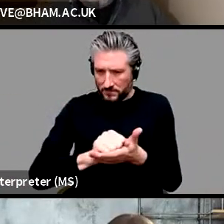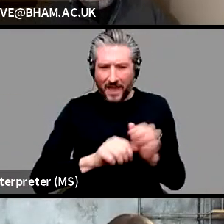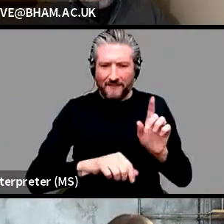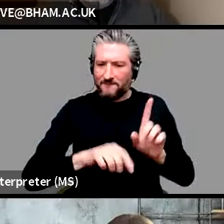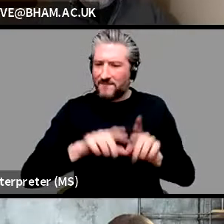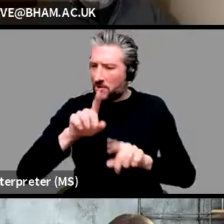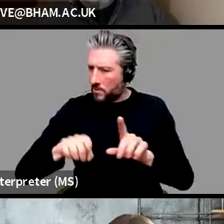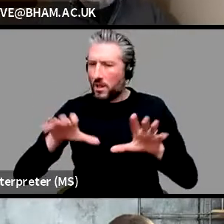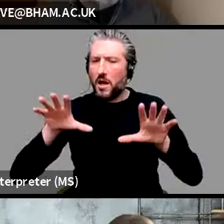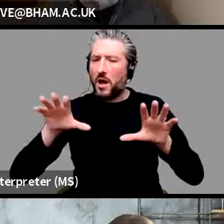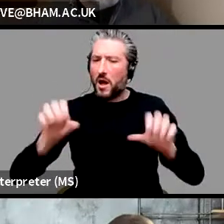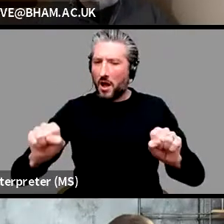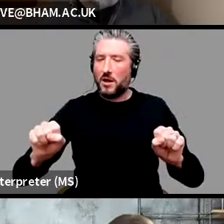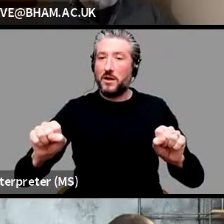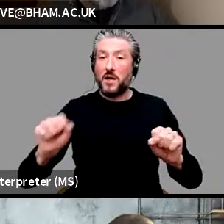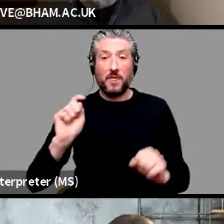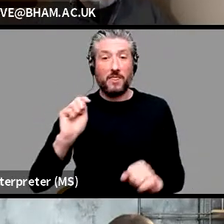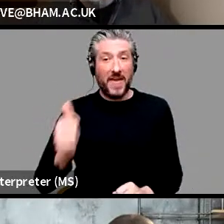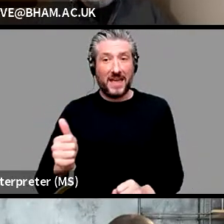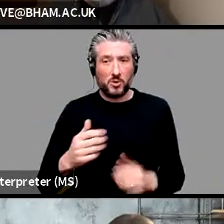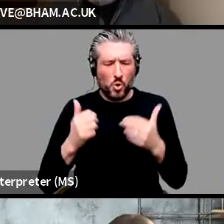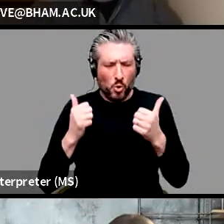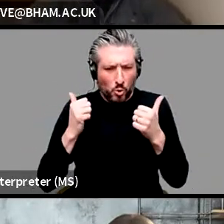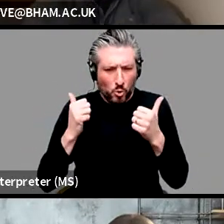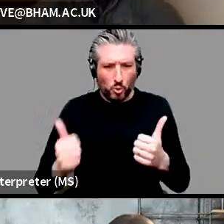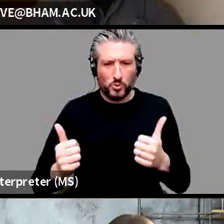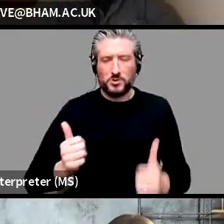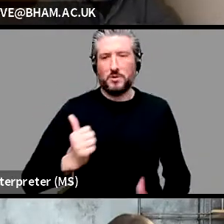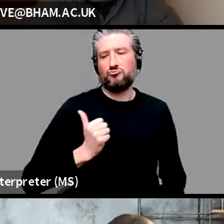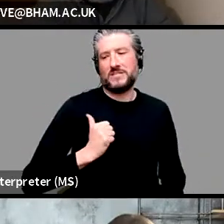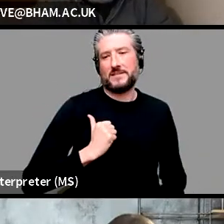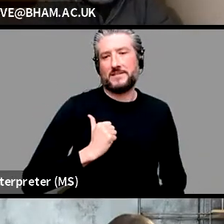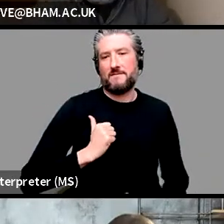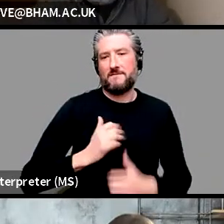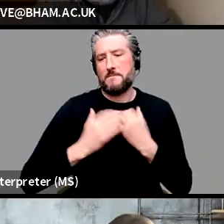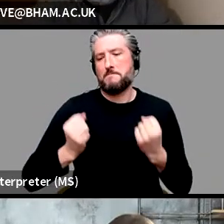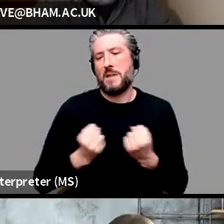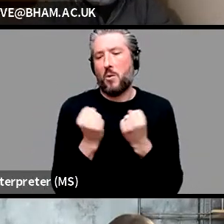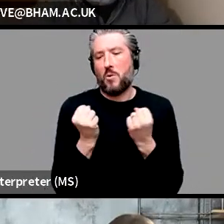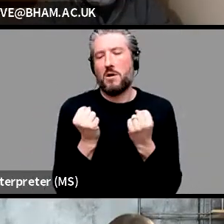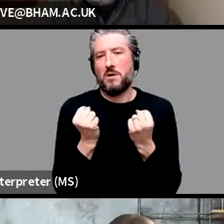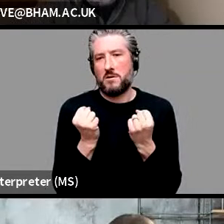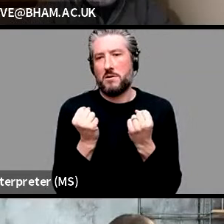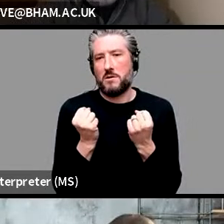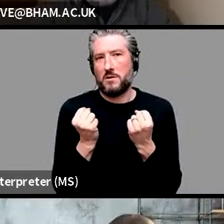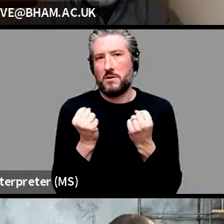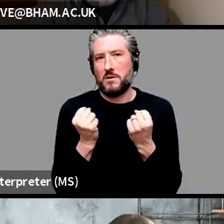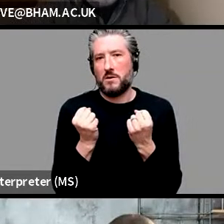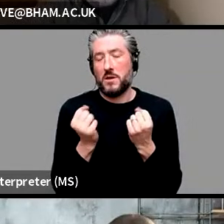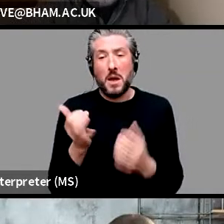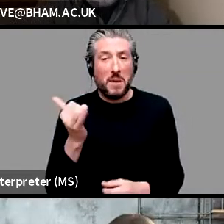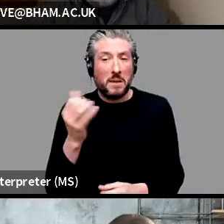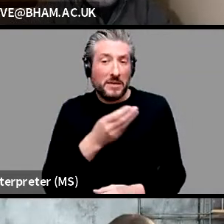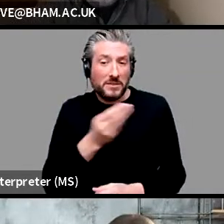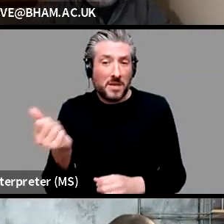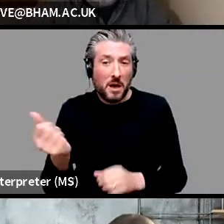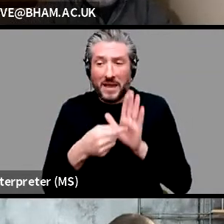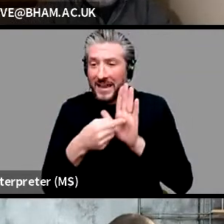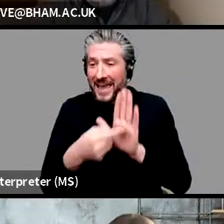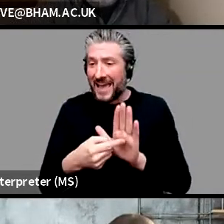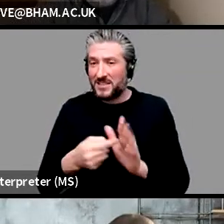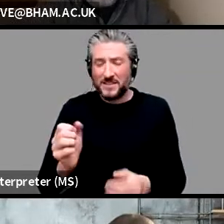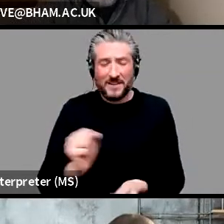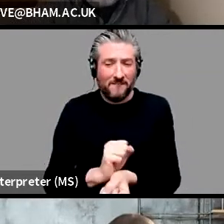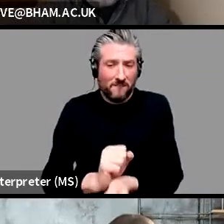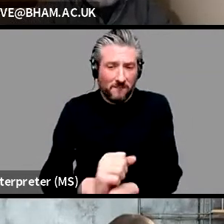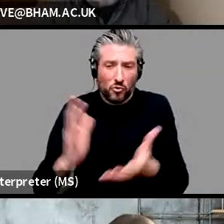So I don't know, you, you might be right that there are, there are cases where there's just free variation and we just, and it's a random flip of the coin.